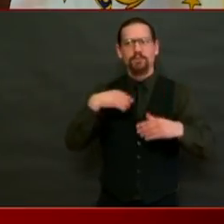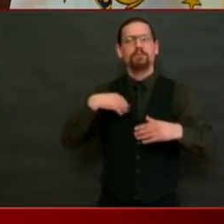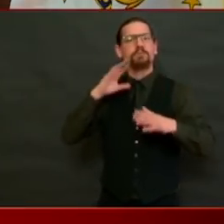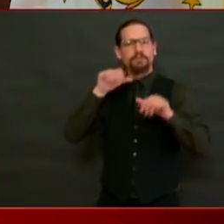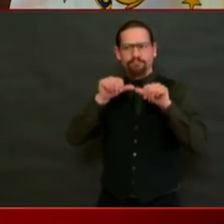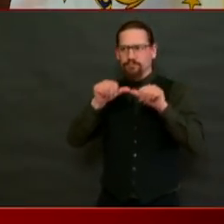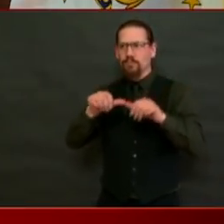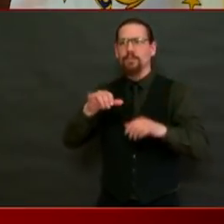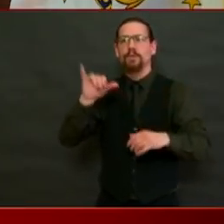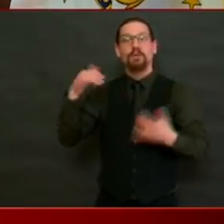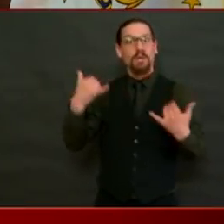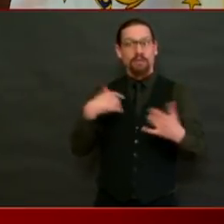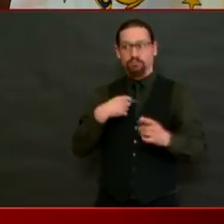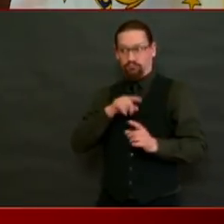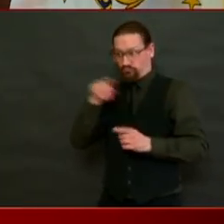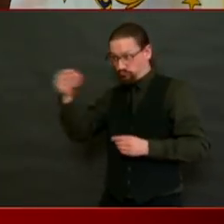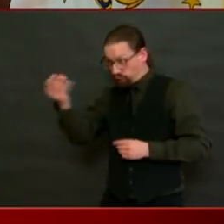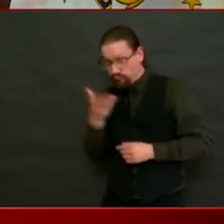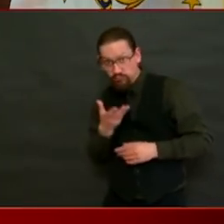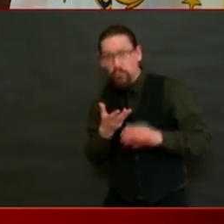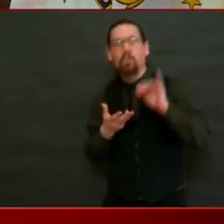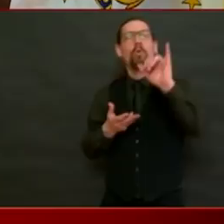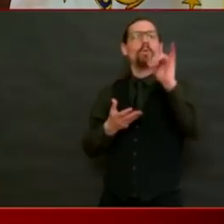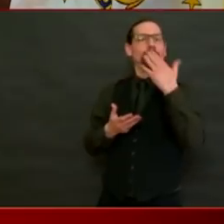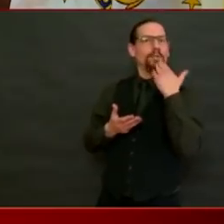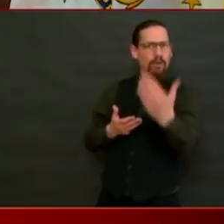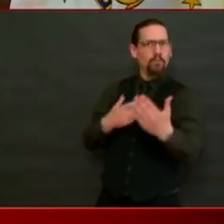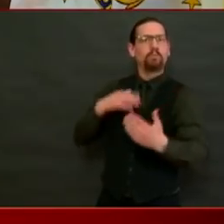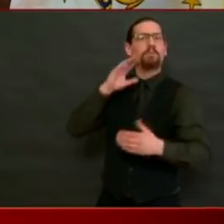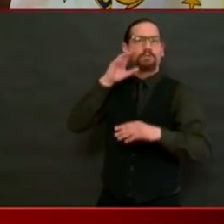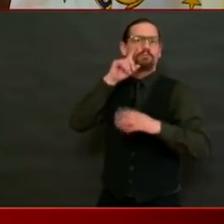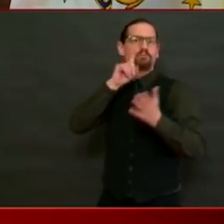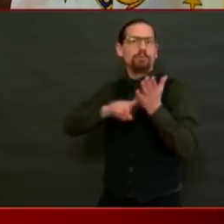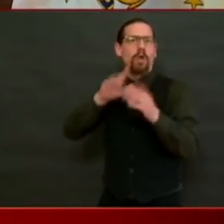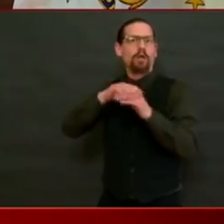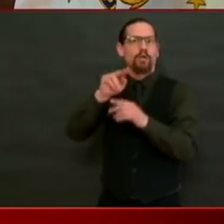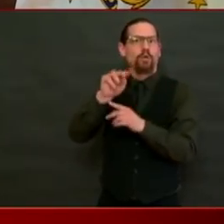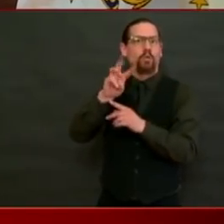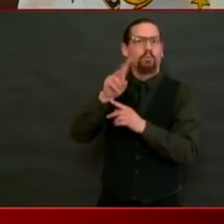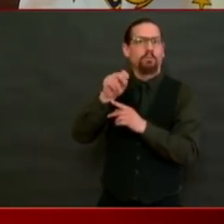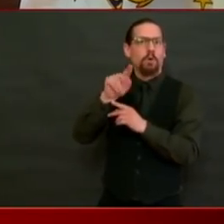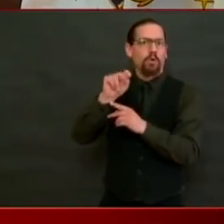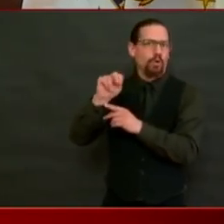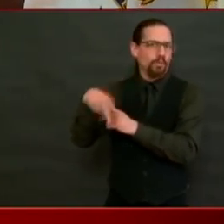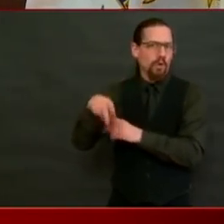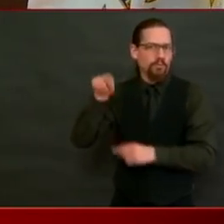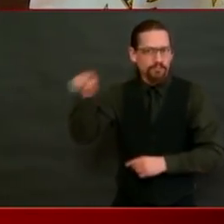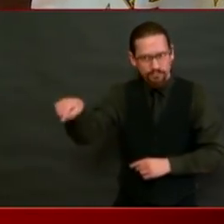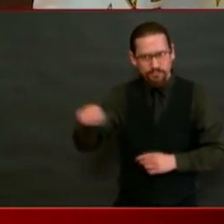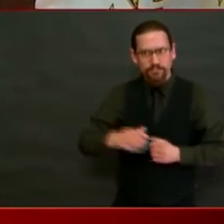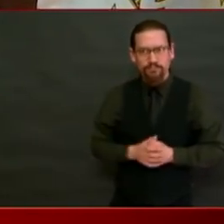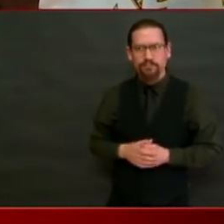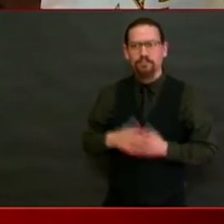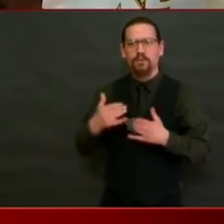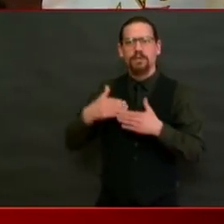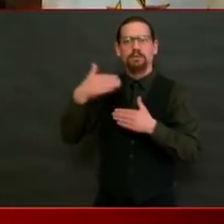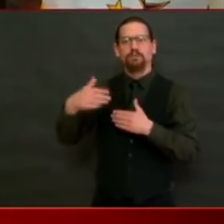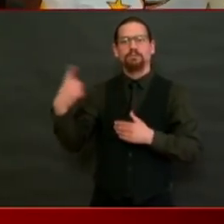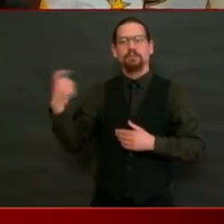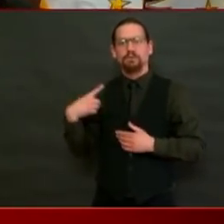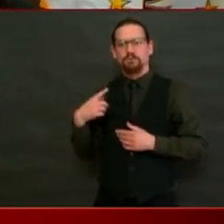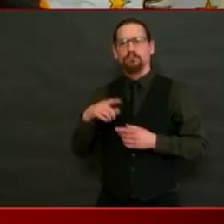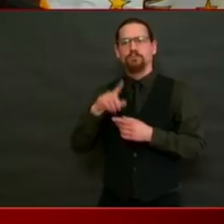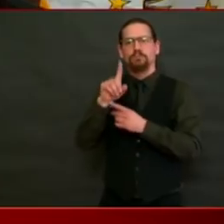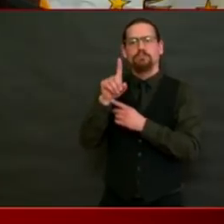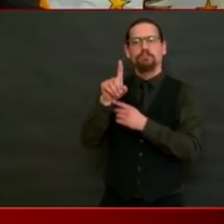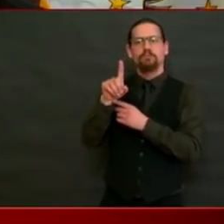now that I have that report. Next question is from Tony Mendez at Porter 102.1. What measures are